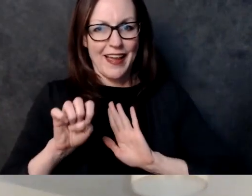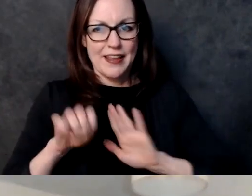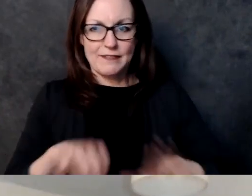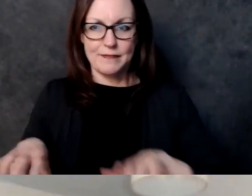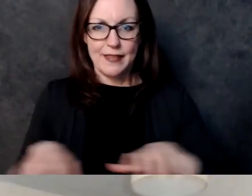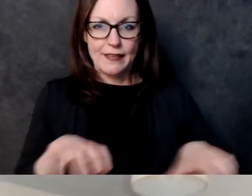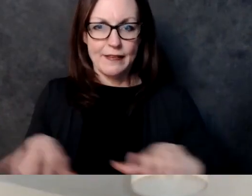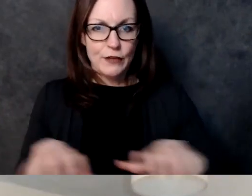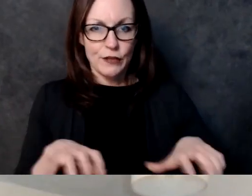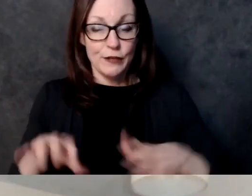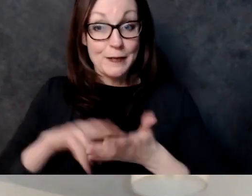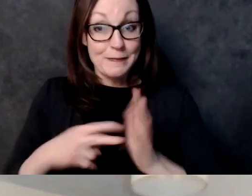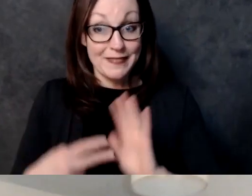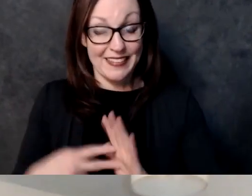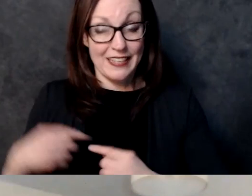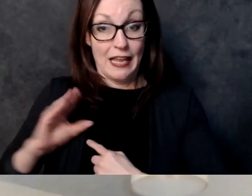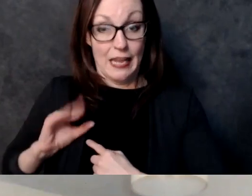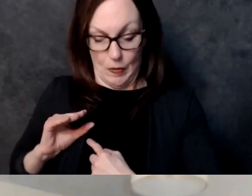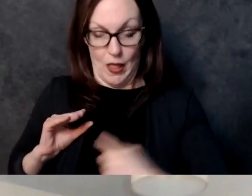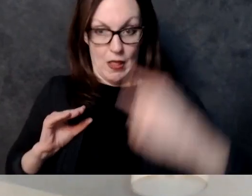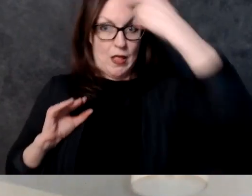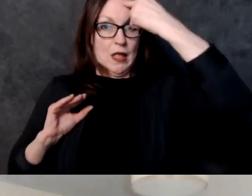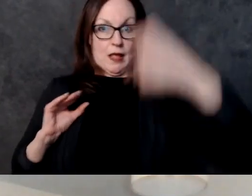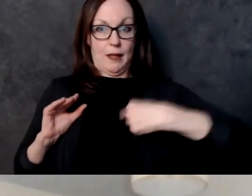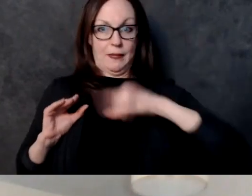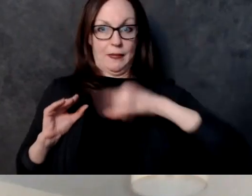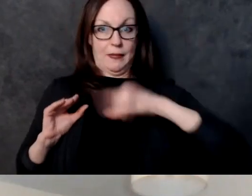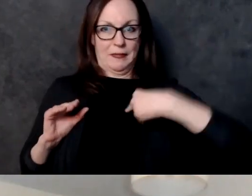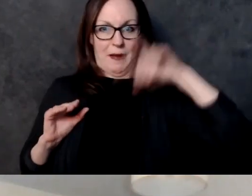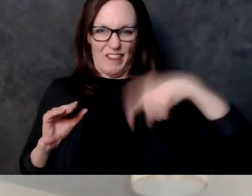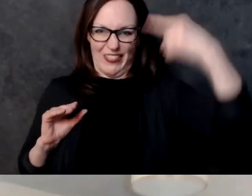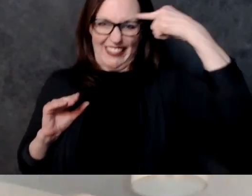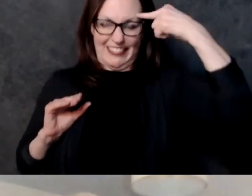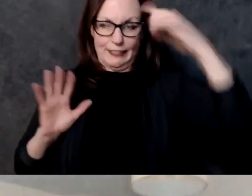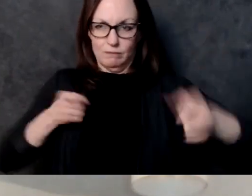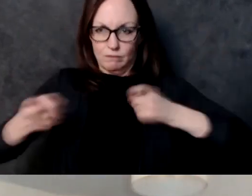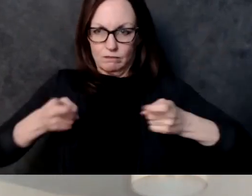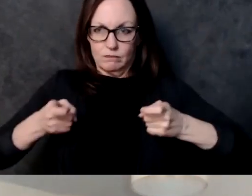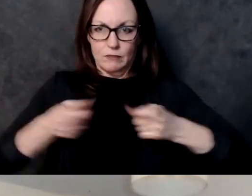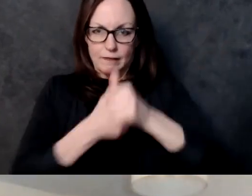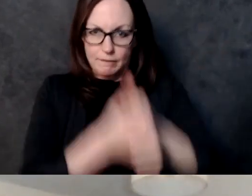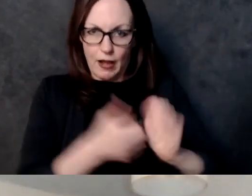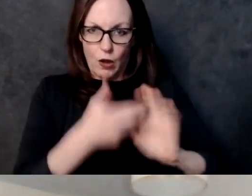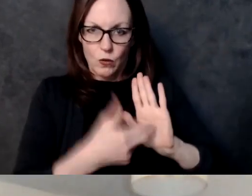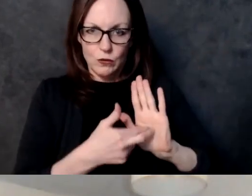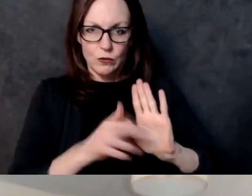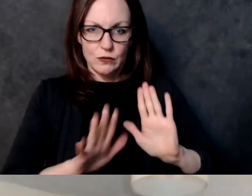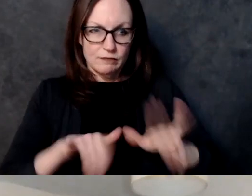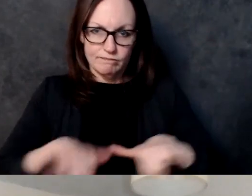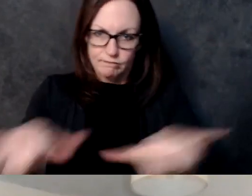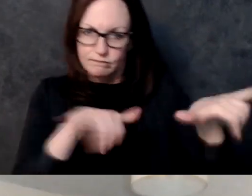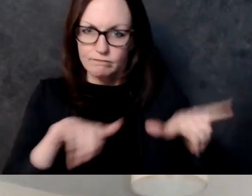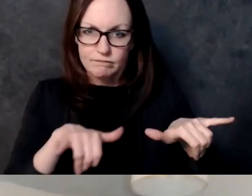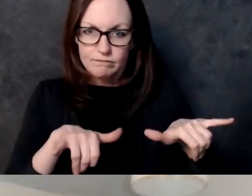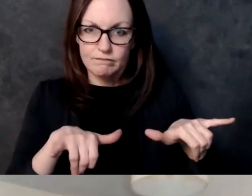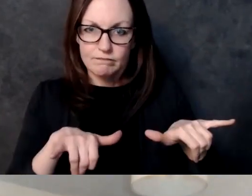and that uh there is accountability that's associated with it uh jump to the next jump into the next question are you in favor